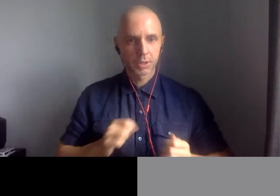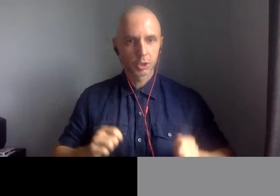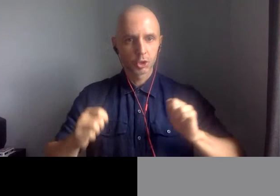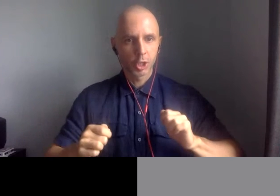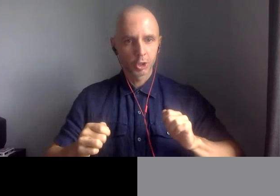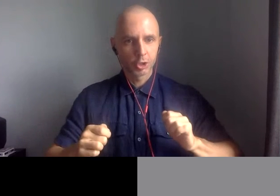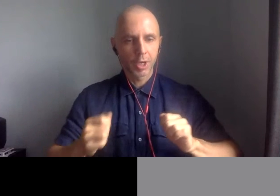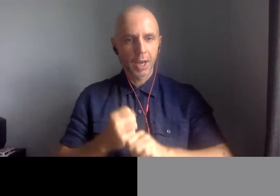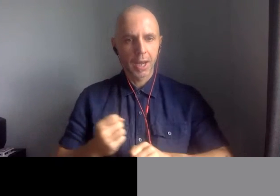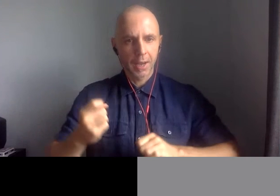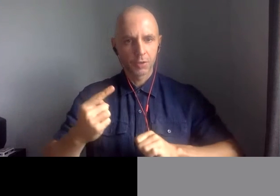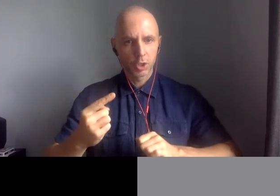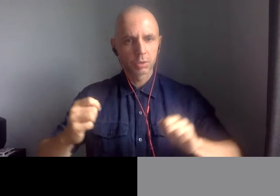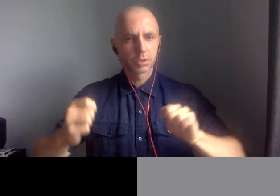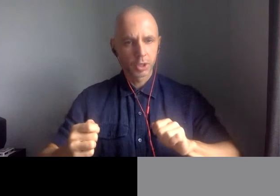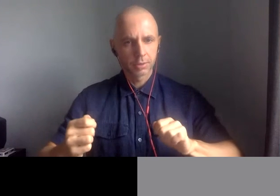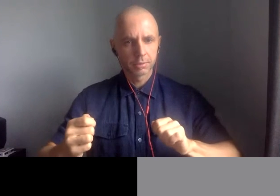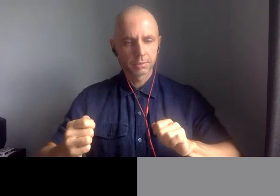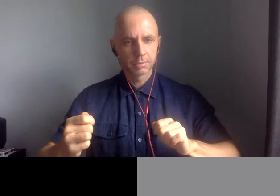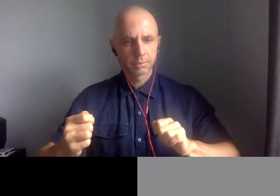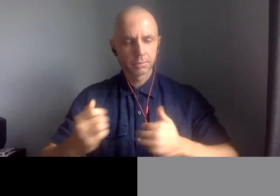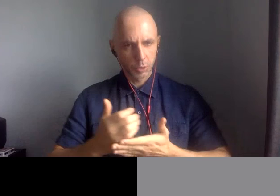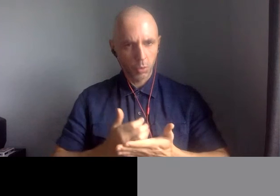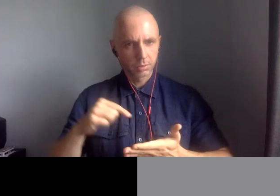there has been changes, certainly.